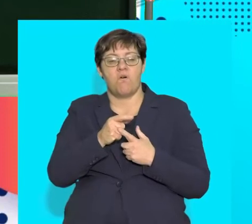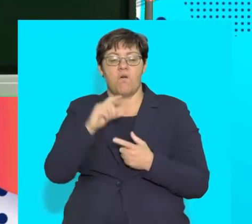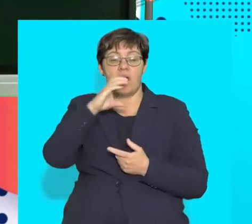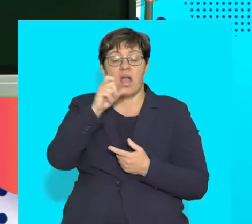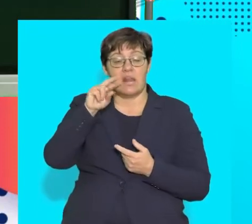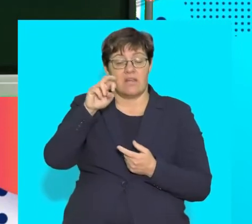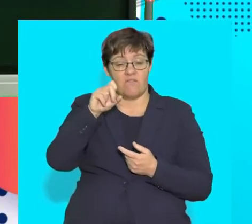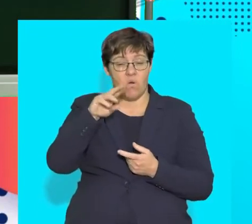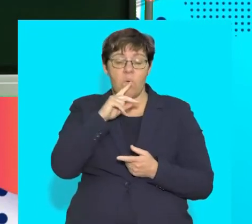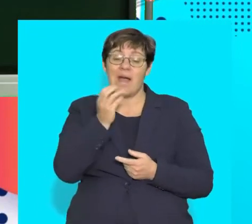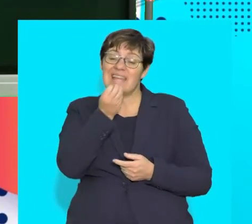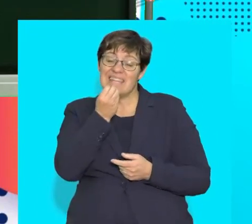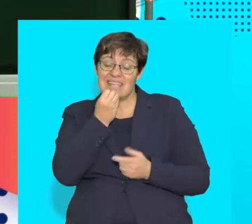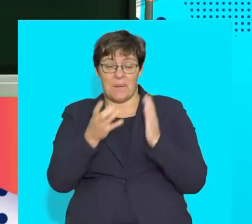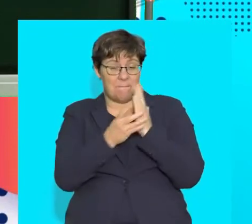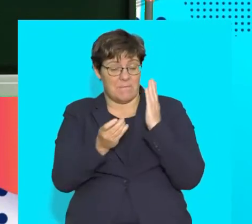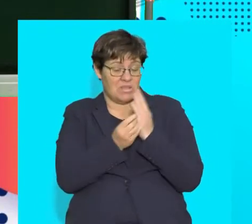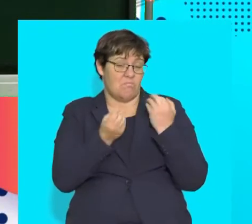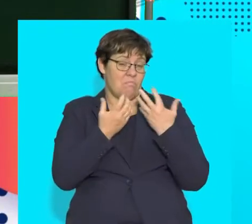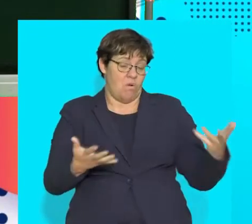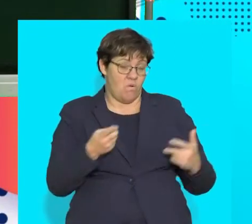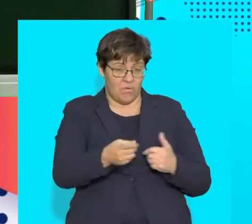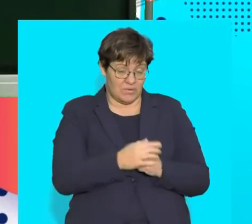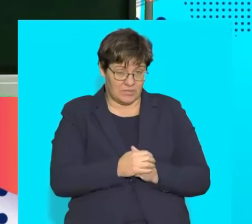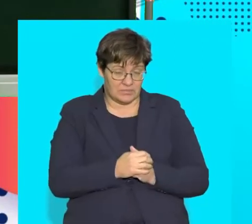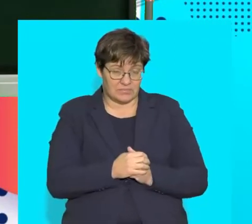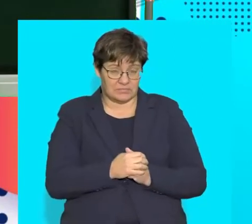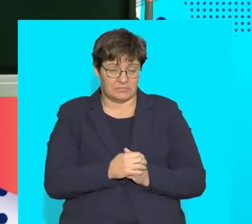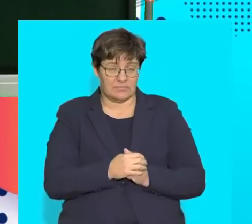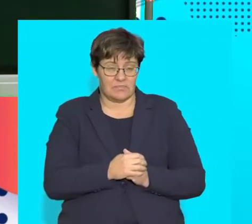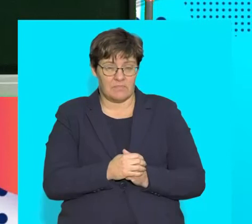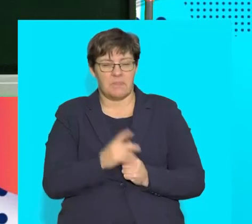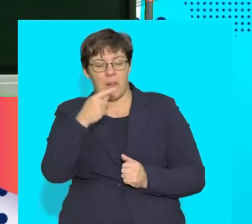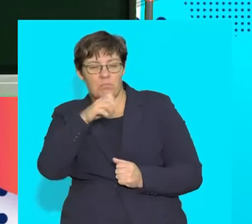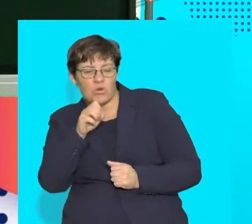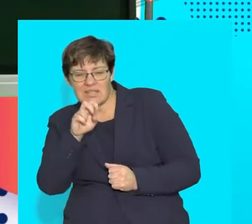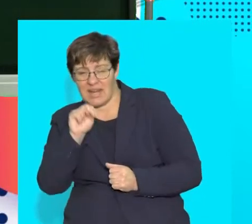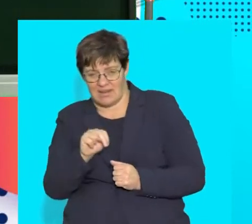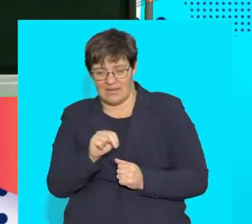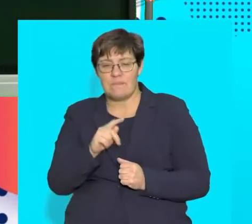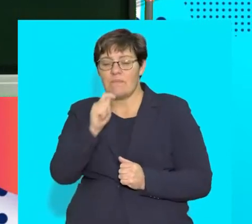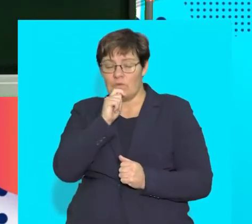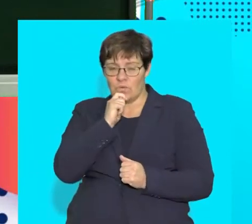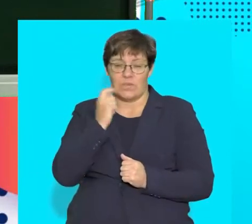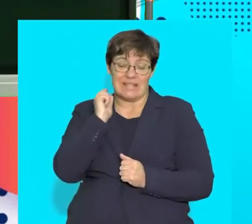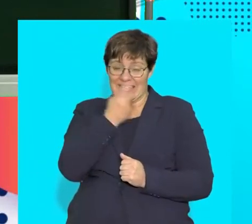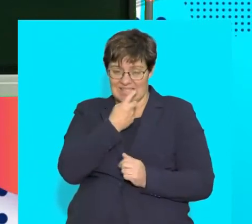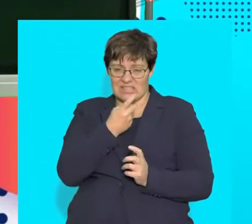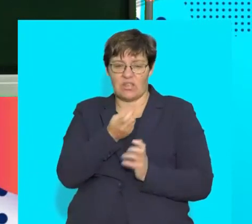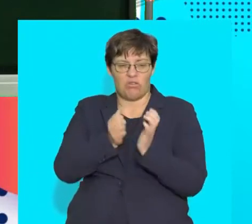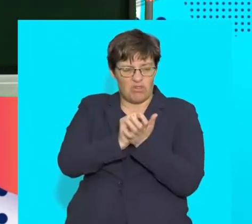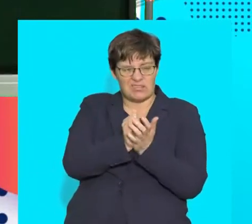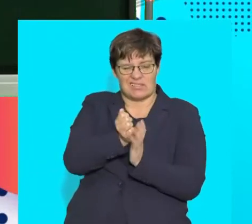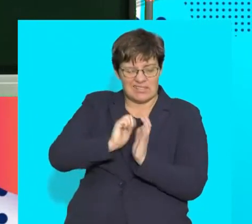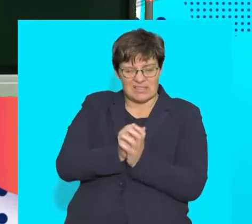in a carnivore which consumes a diet rich in meat protein that uses